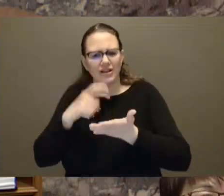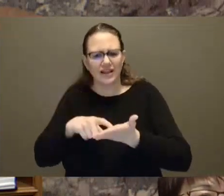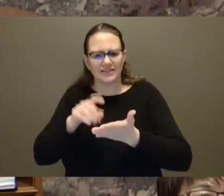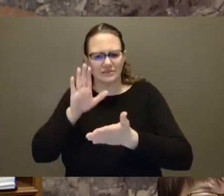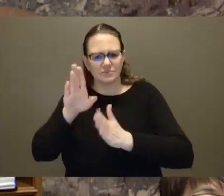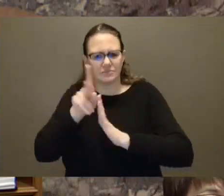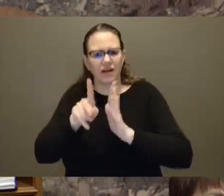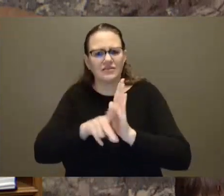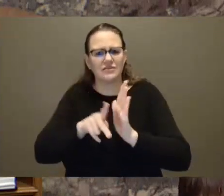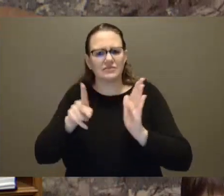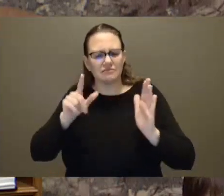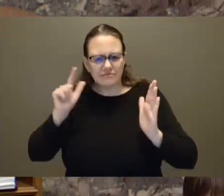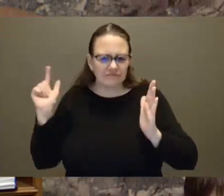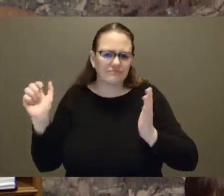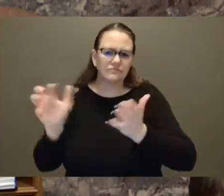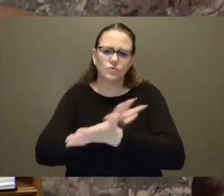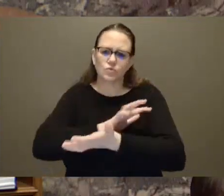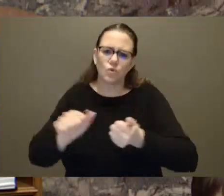decriminalization program?